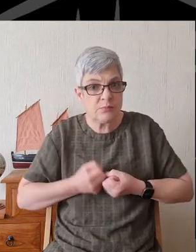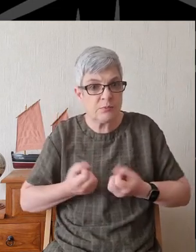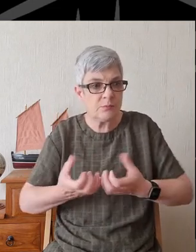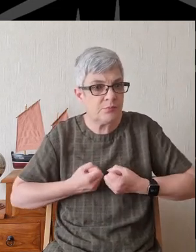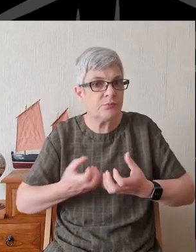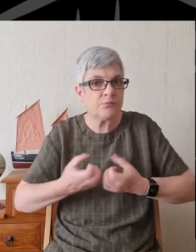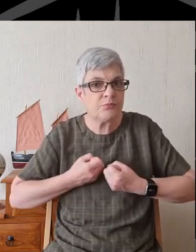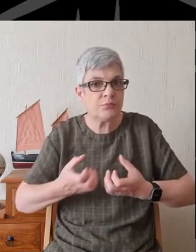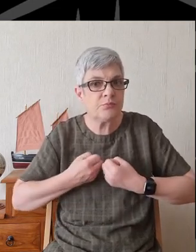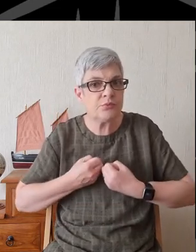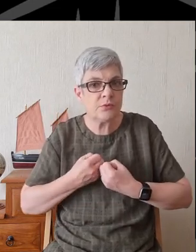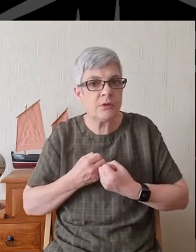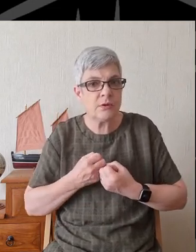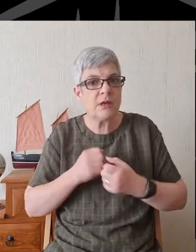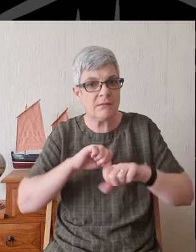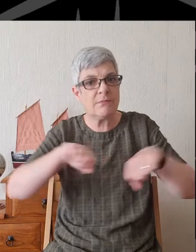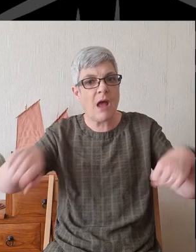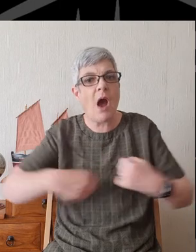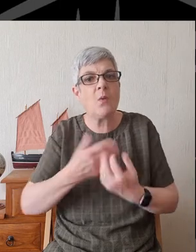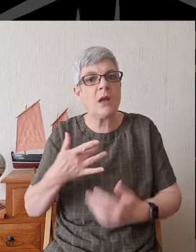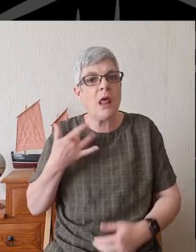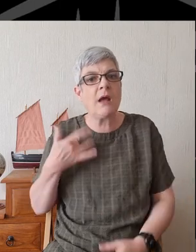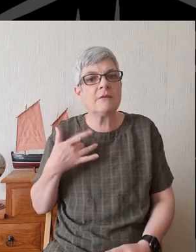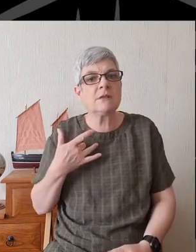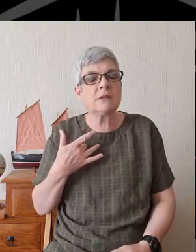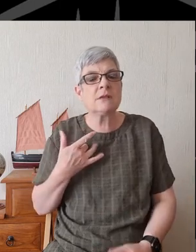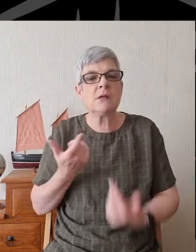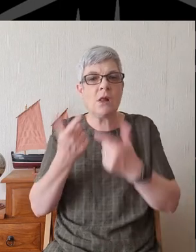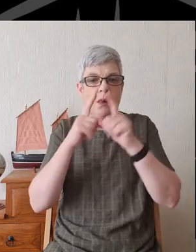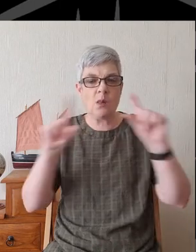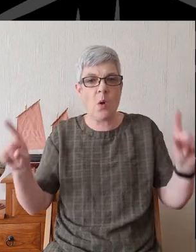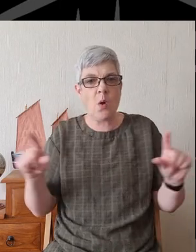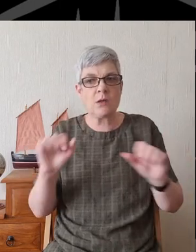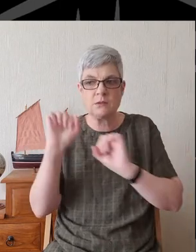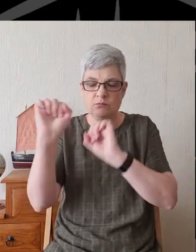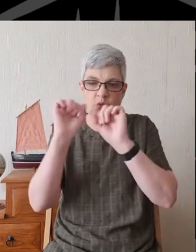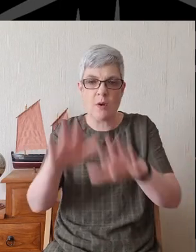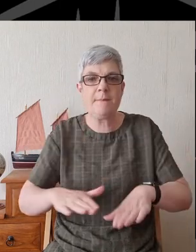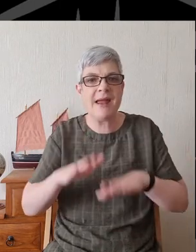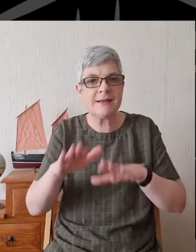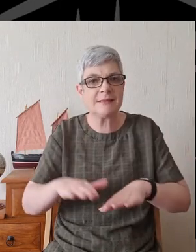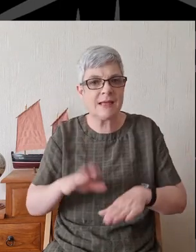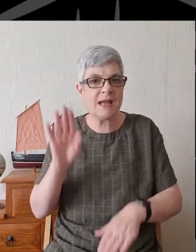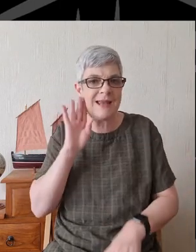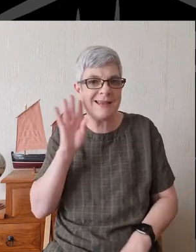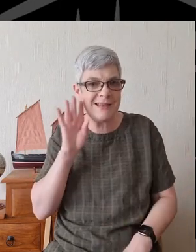lives Lord, in your mercy Hear our prayer